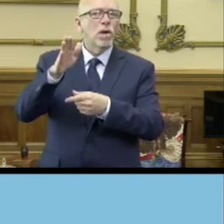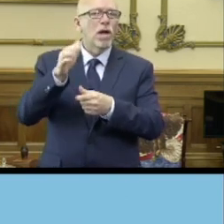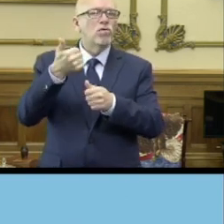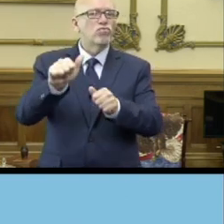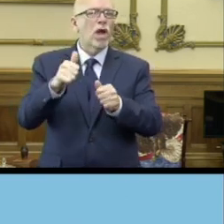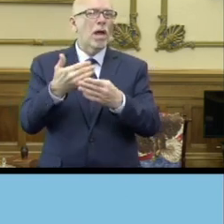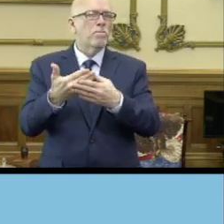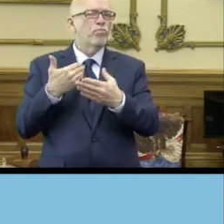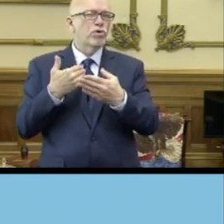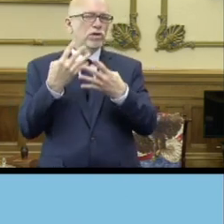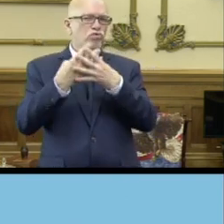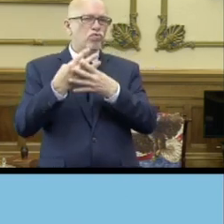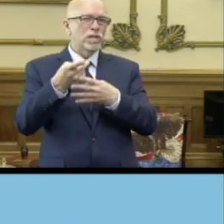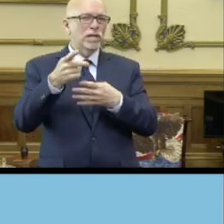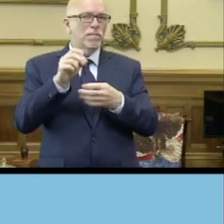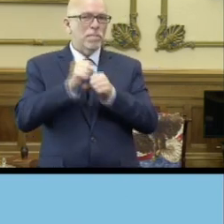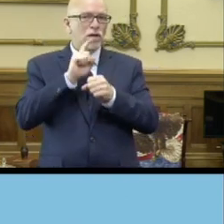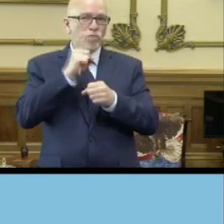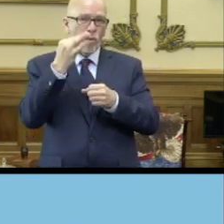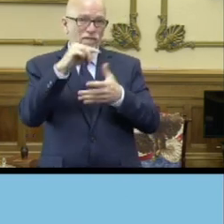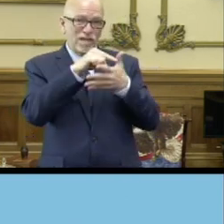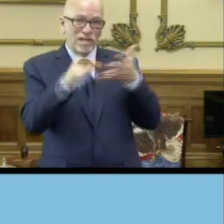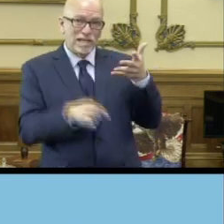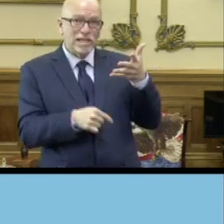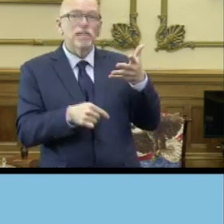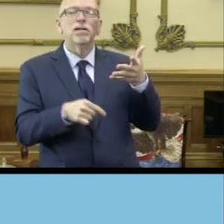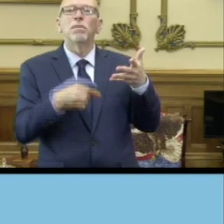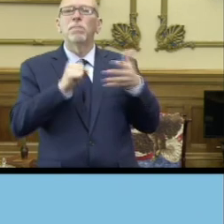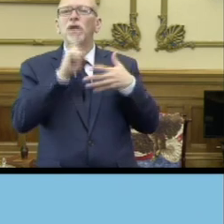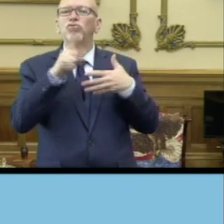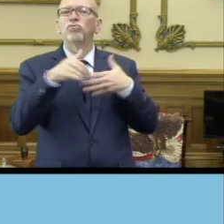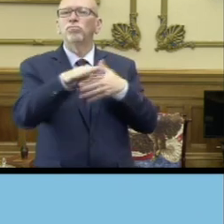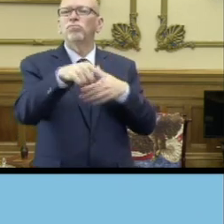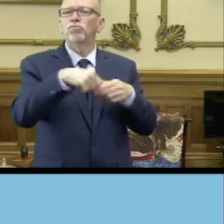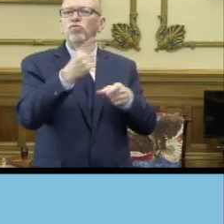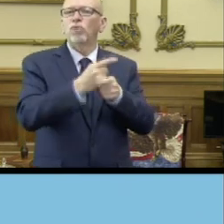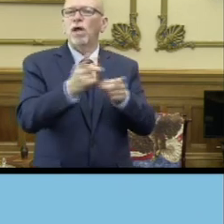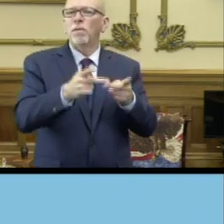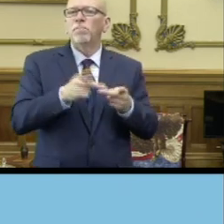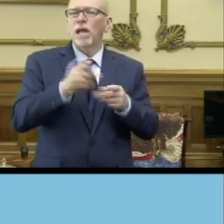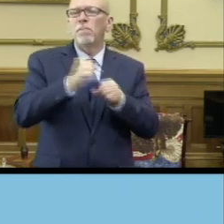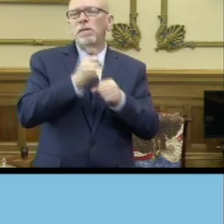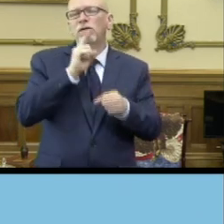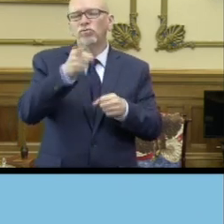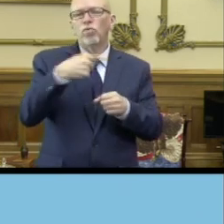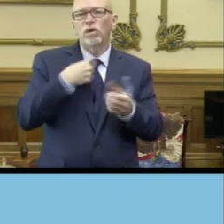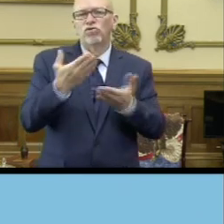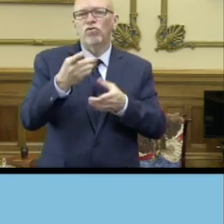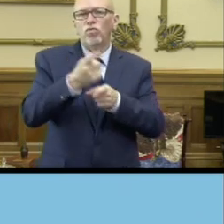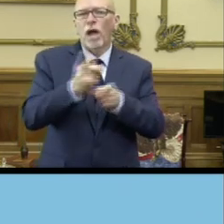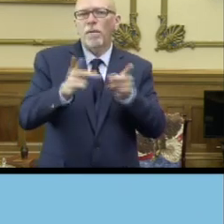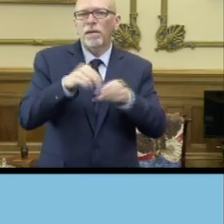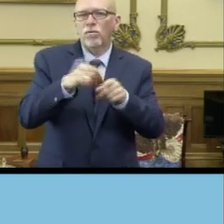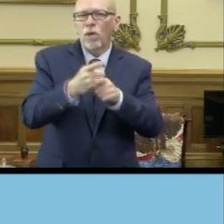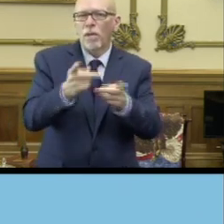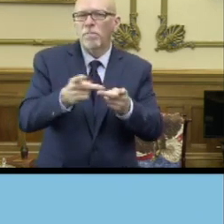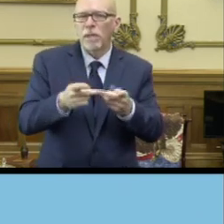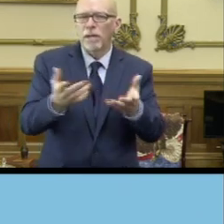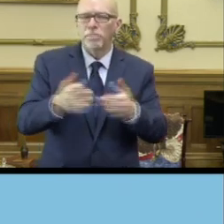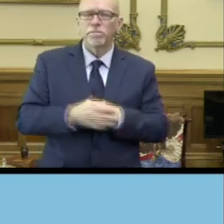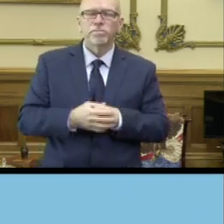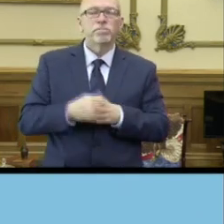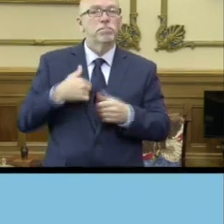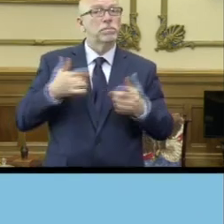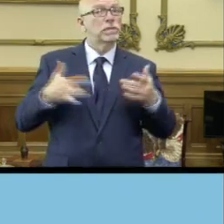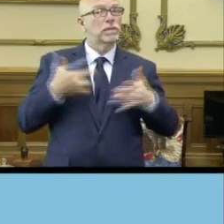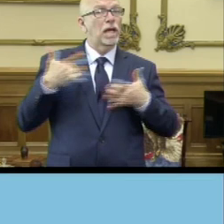pre-screen you to those nine transactions so that we can make sure we're serving as many Hoosiers as possible. Governor, I'm excited to say,